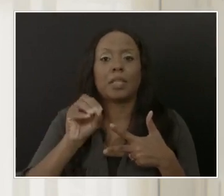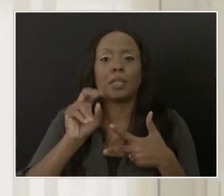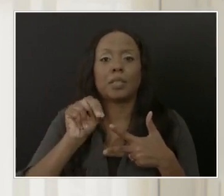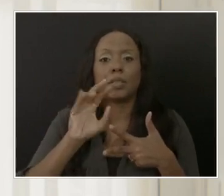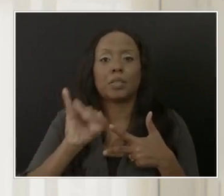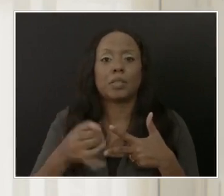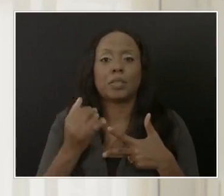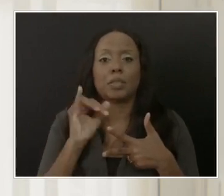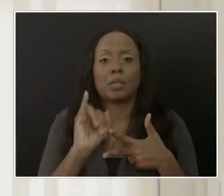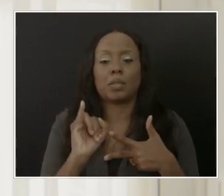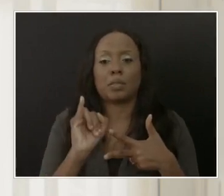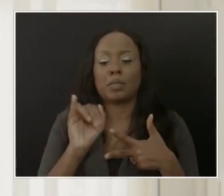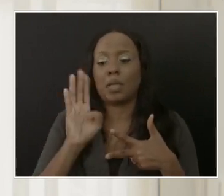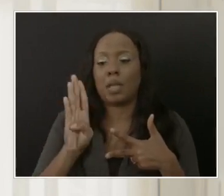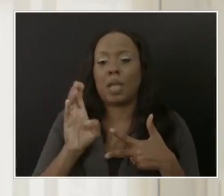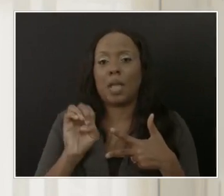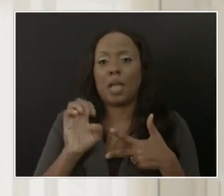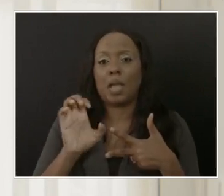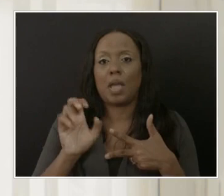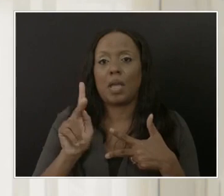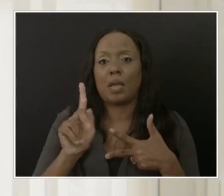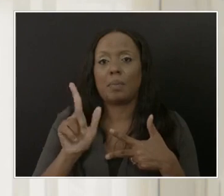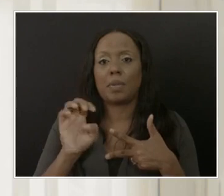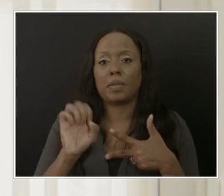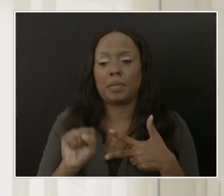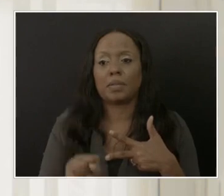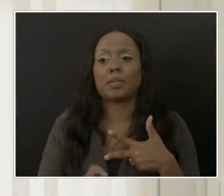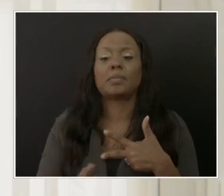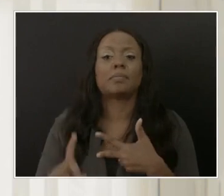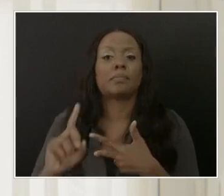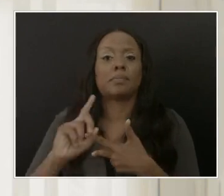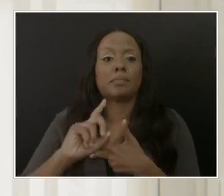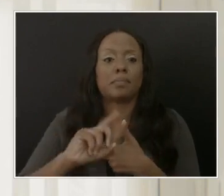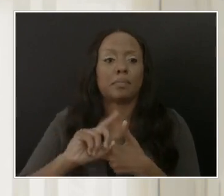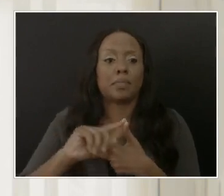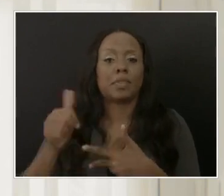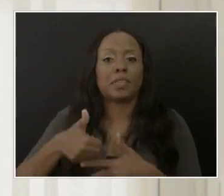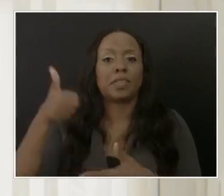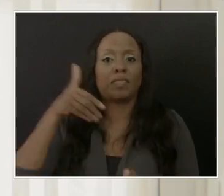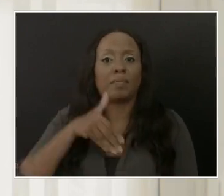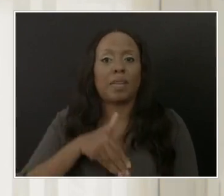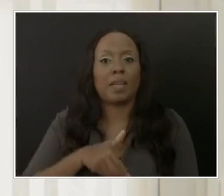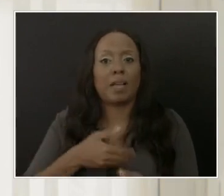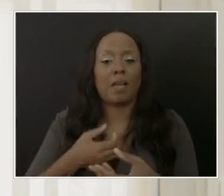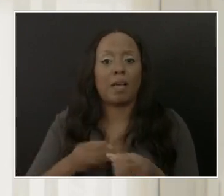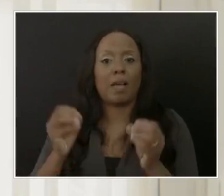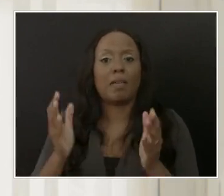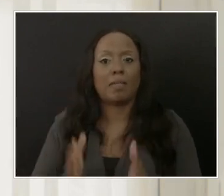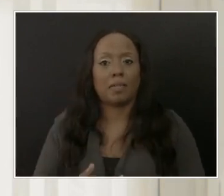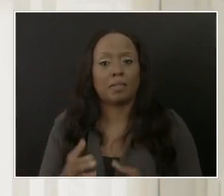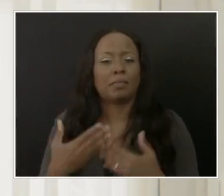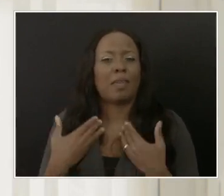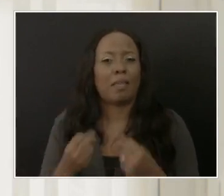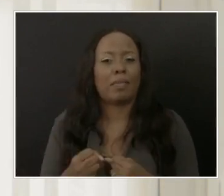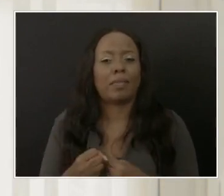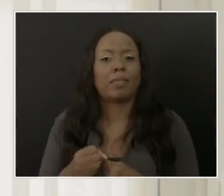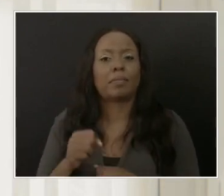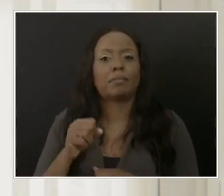Laboratory, Dr. The Most Honorable Sonji Beckles, and the Chief Medical Officer of Health in Barbados,